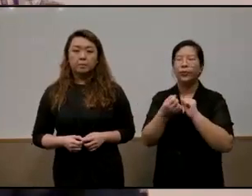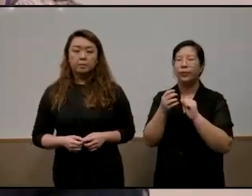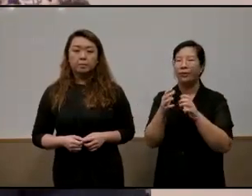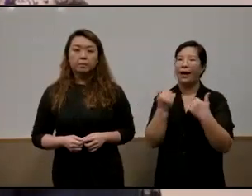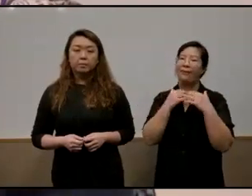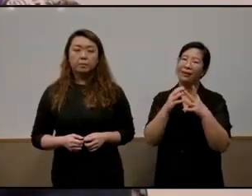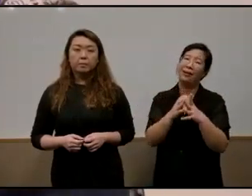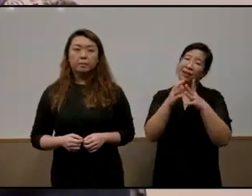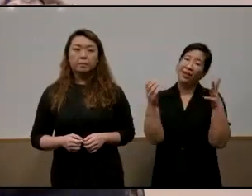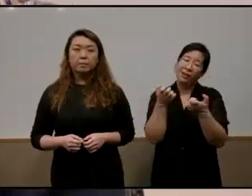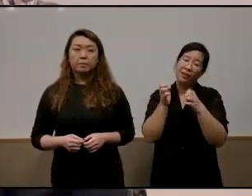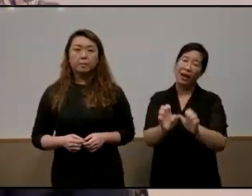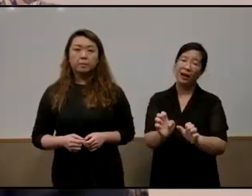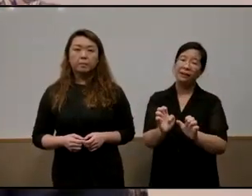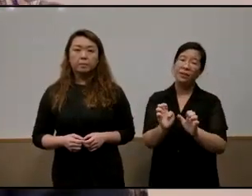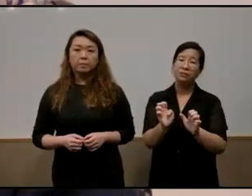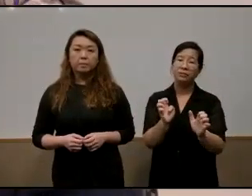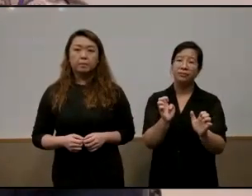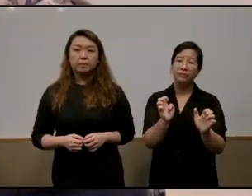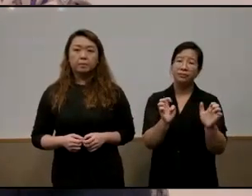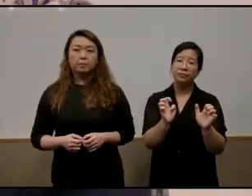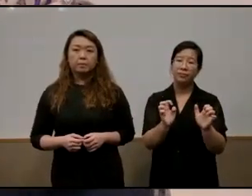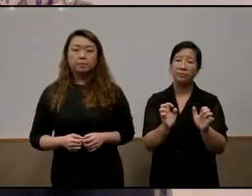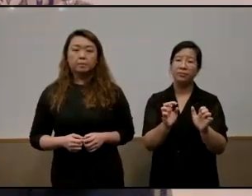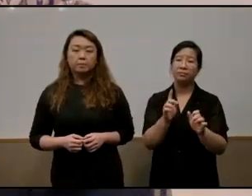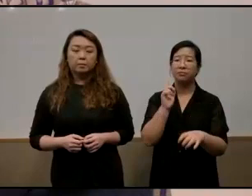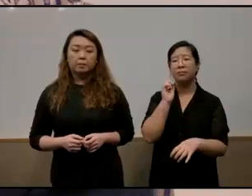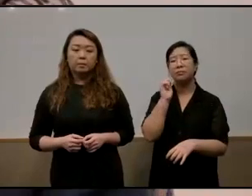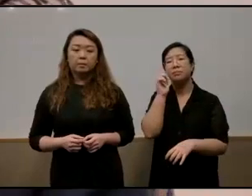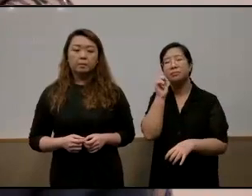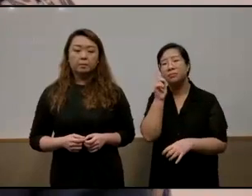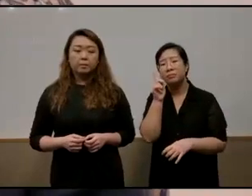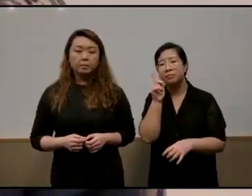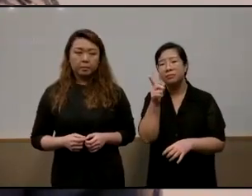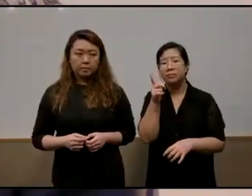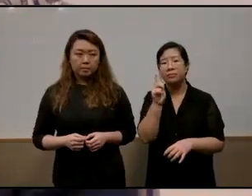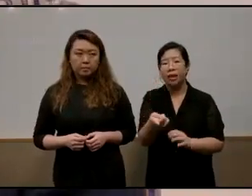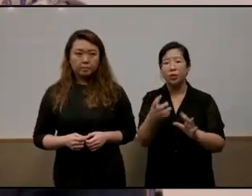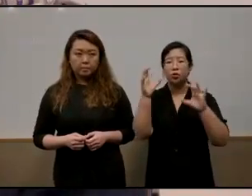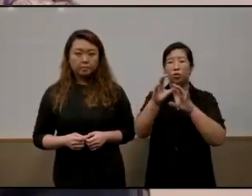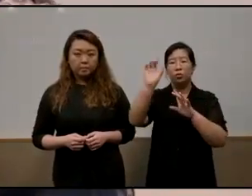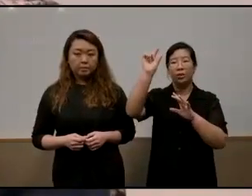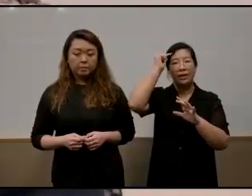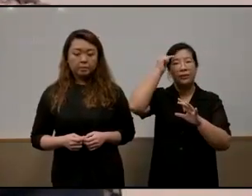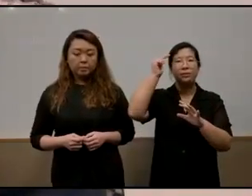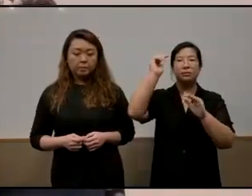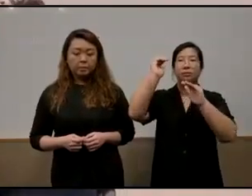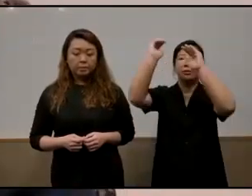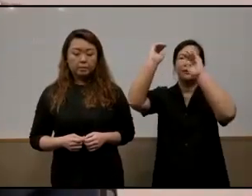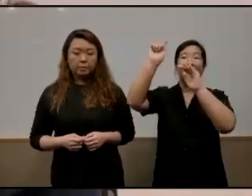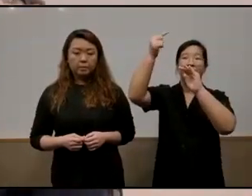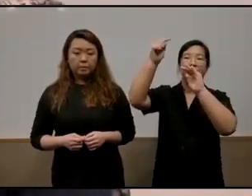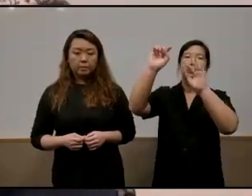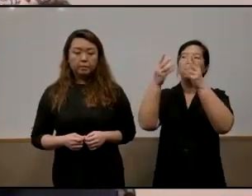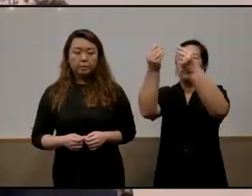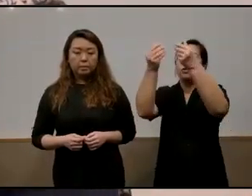pre uh what do you call that um um um upstream before you get to the level where the